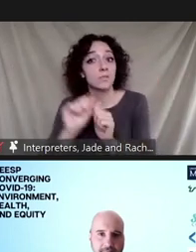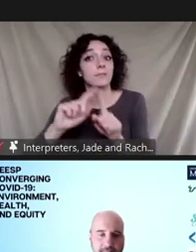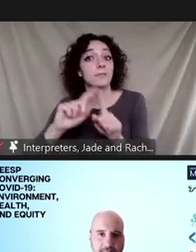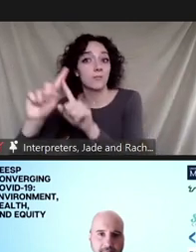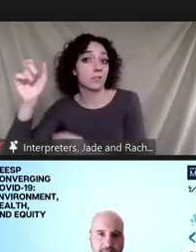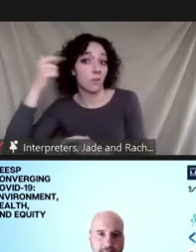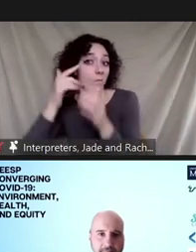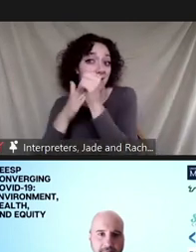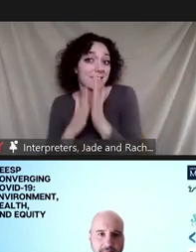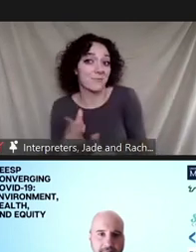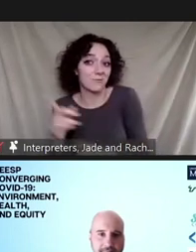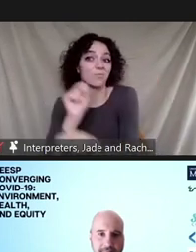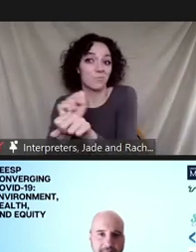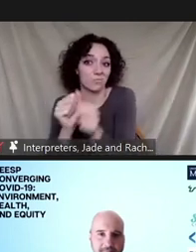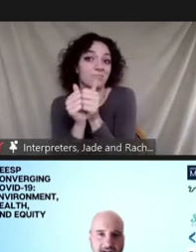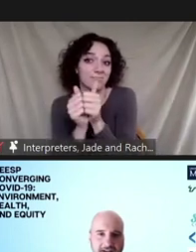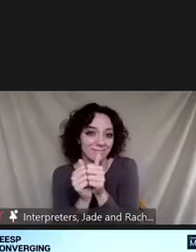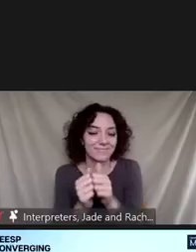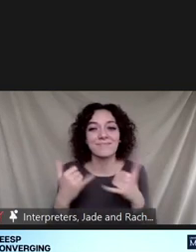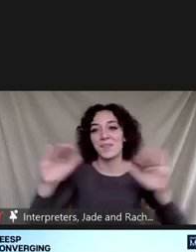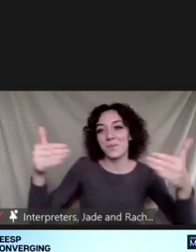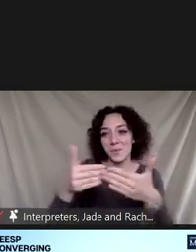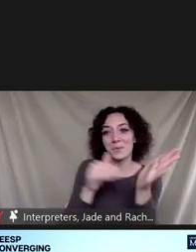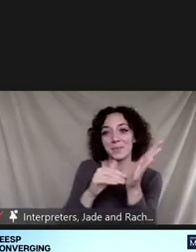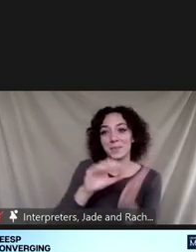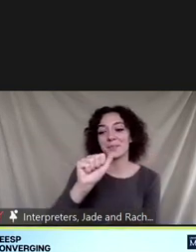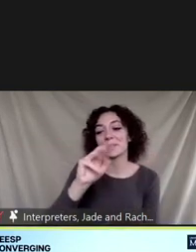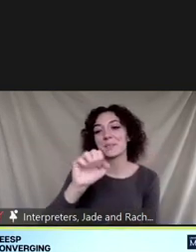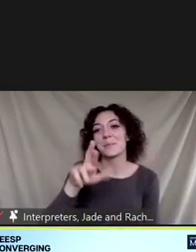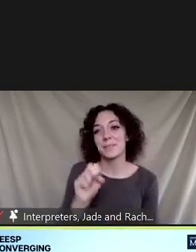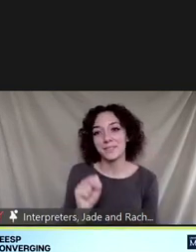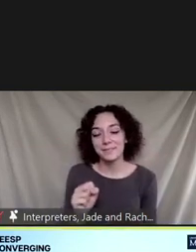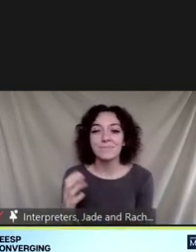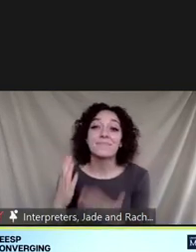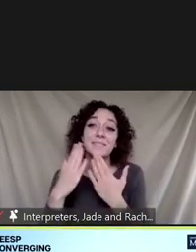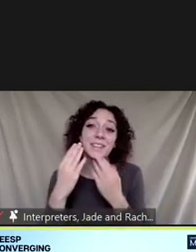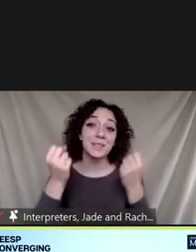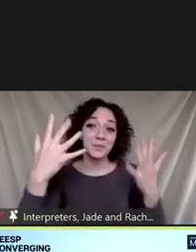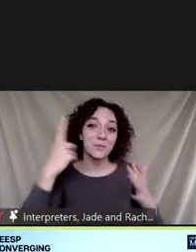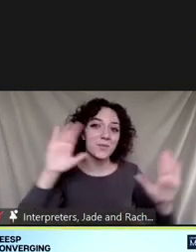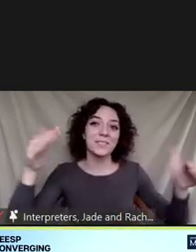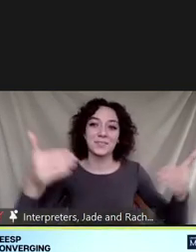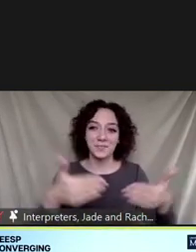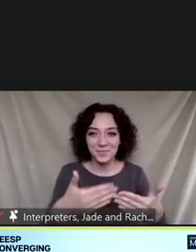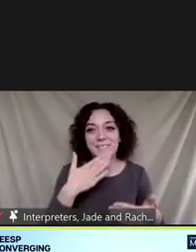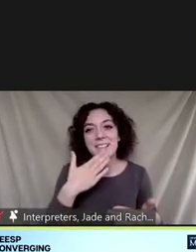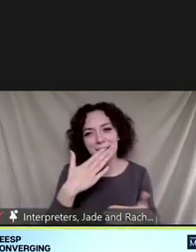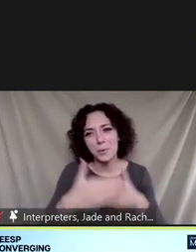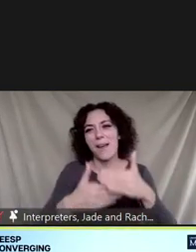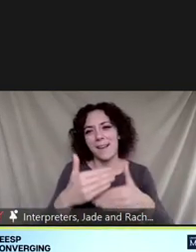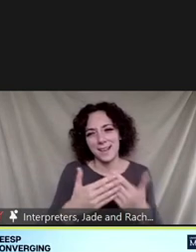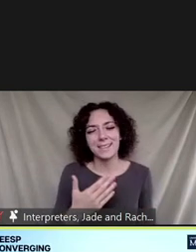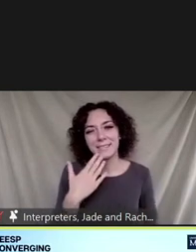me in welcoming dr samaras thank you so much dr notton for that excellent introduction and very kind introduction